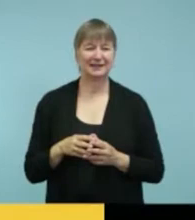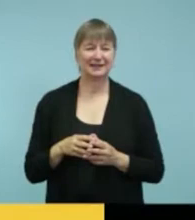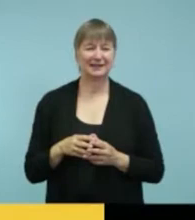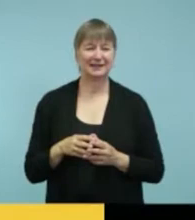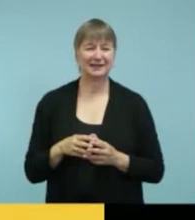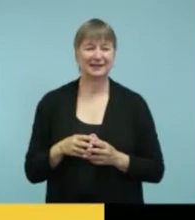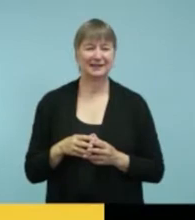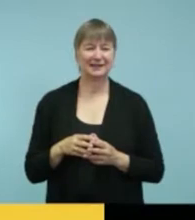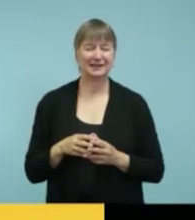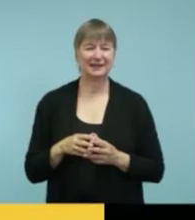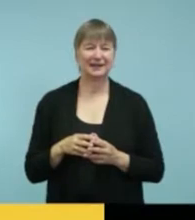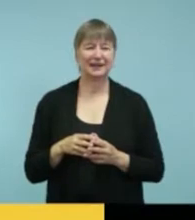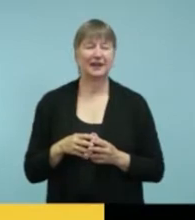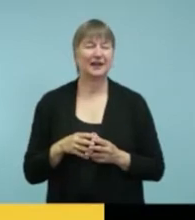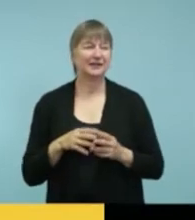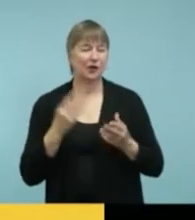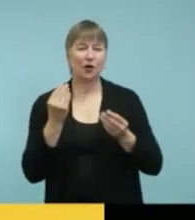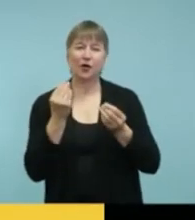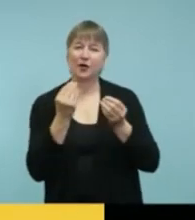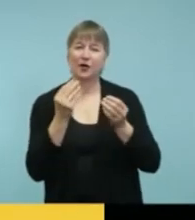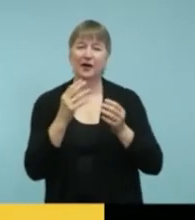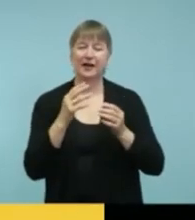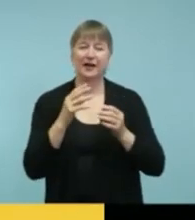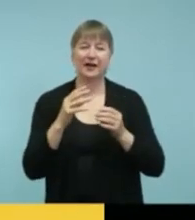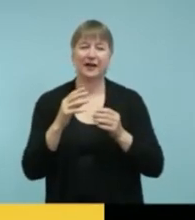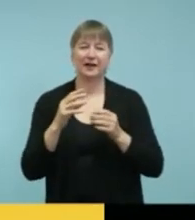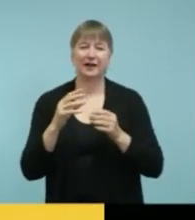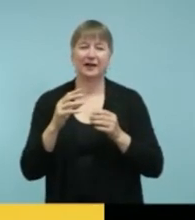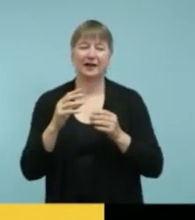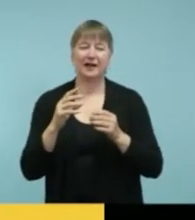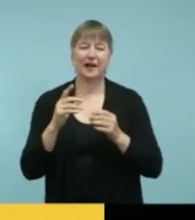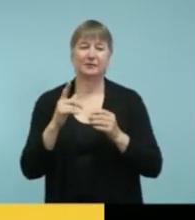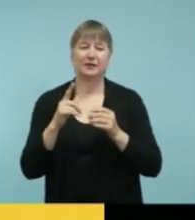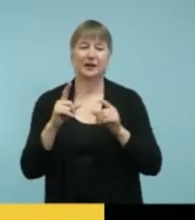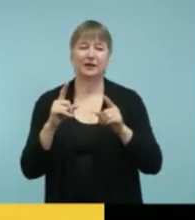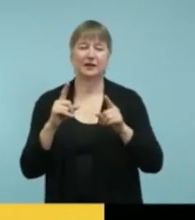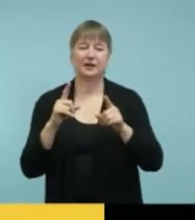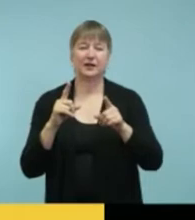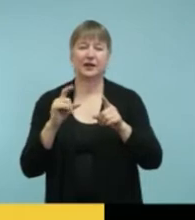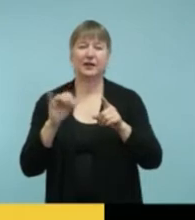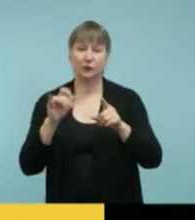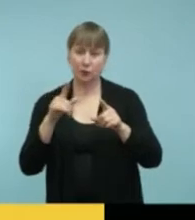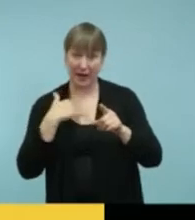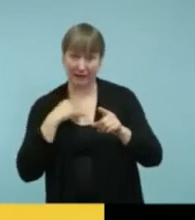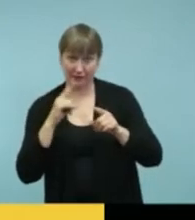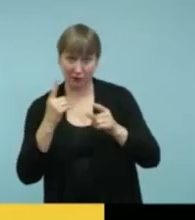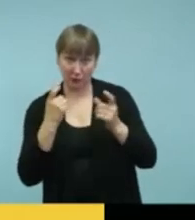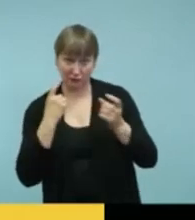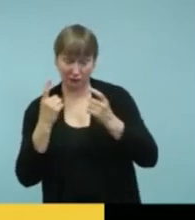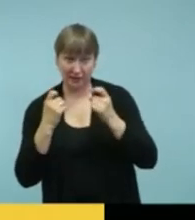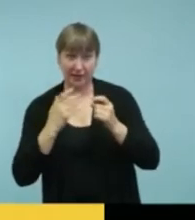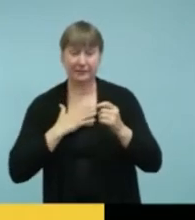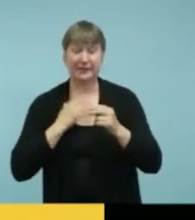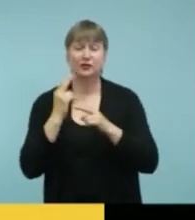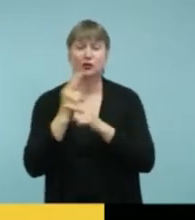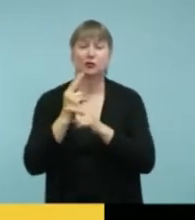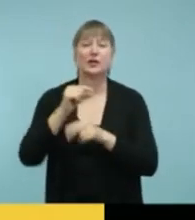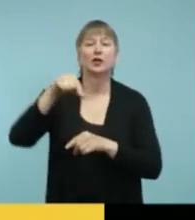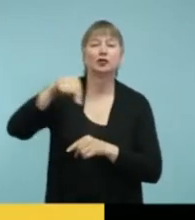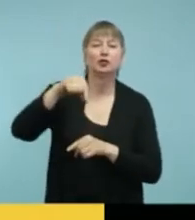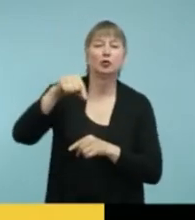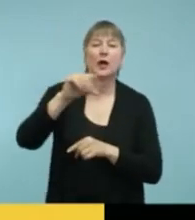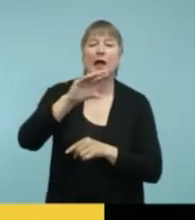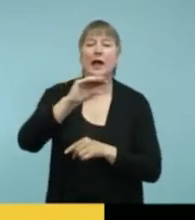Okay. Tina, there is a question in the Q and A. So I'm just going to ask everybody, if you do have questions, please use the Q and A window.